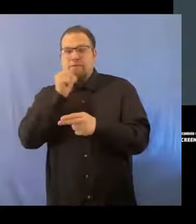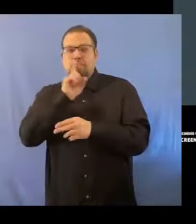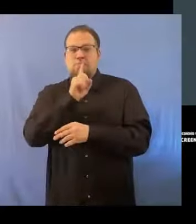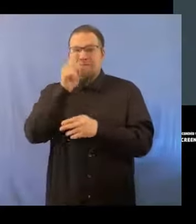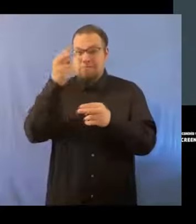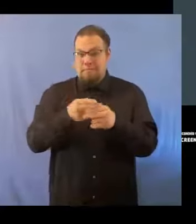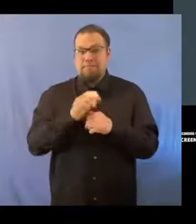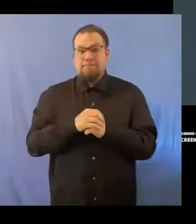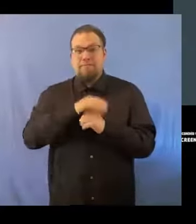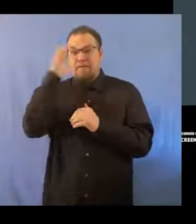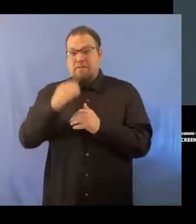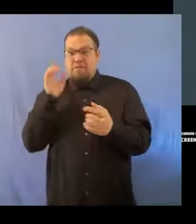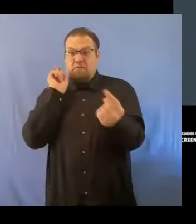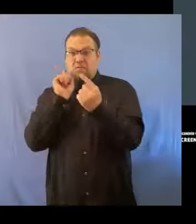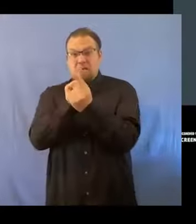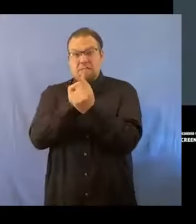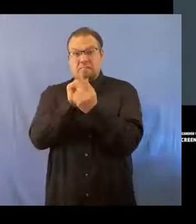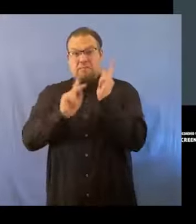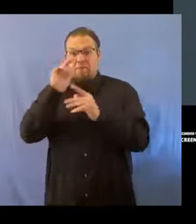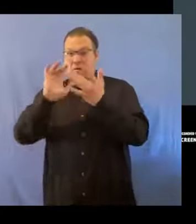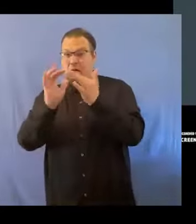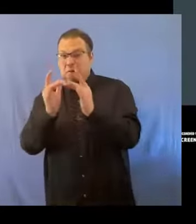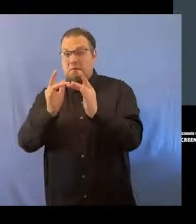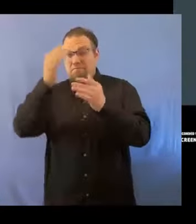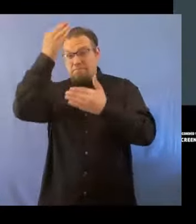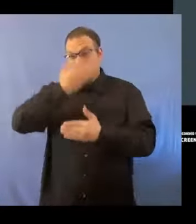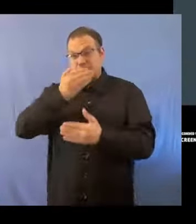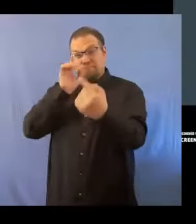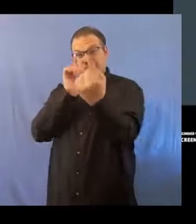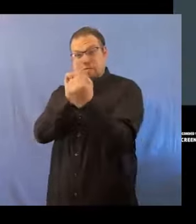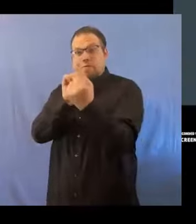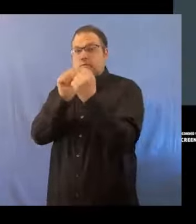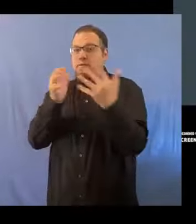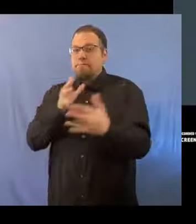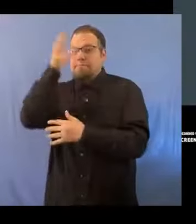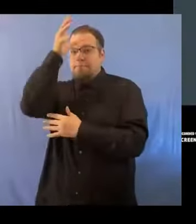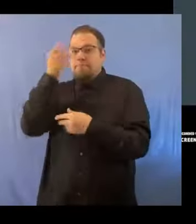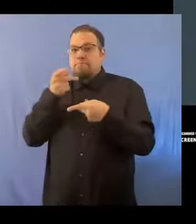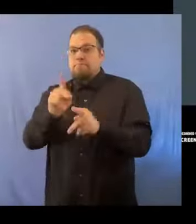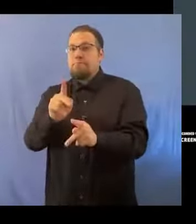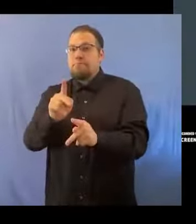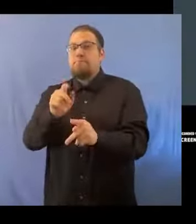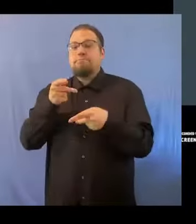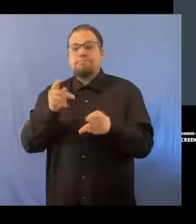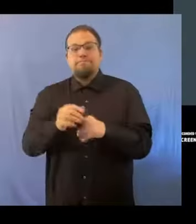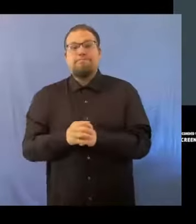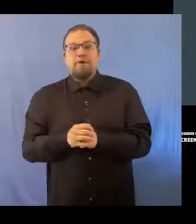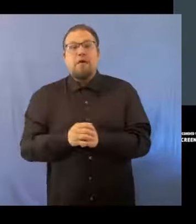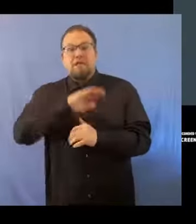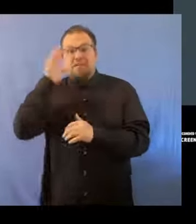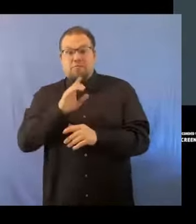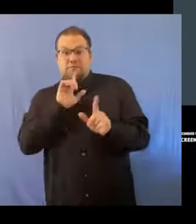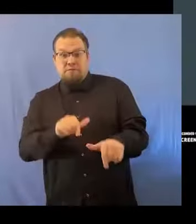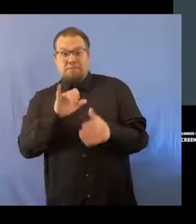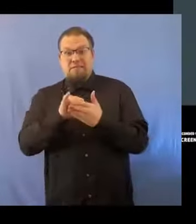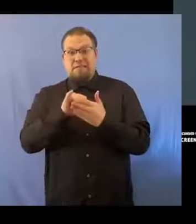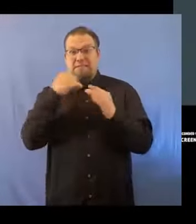meet individuals you meet online in person without a parent's approval and parental supervision. Never respond to messages, texts, emails, or posts that contain